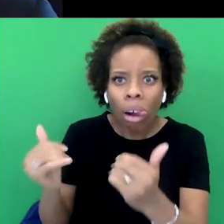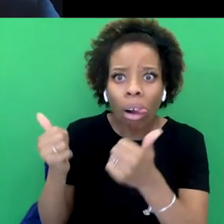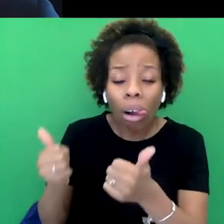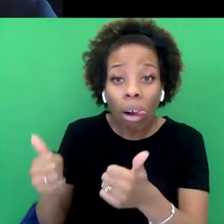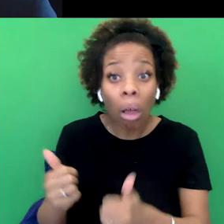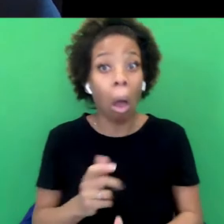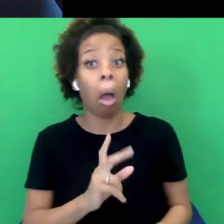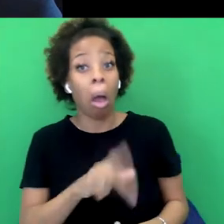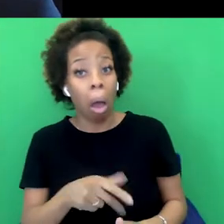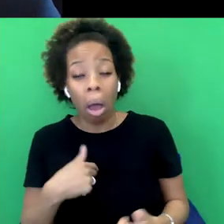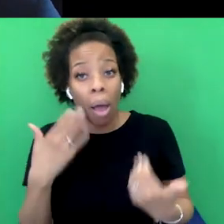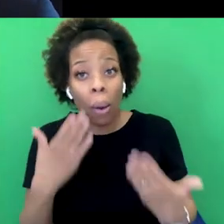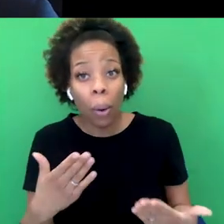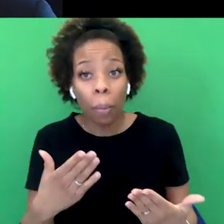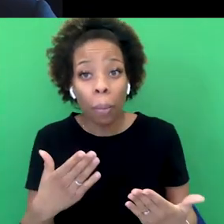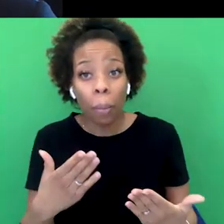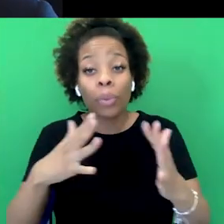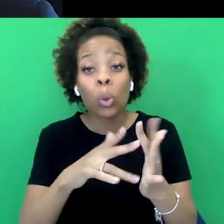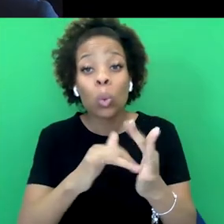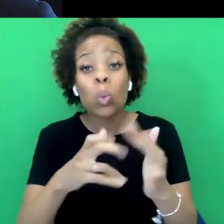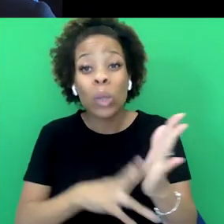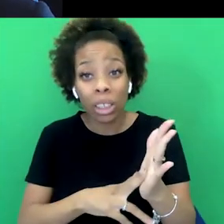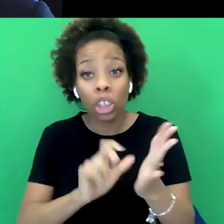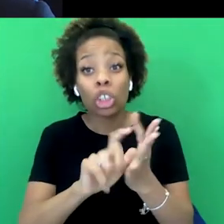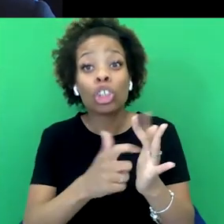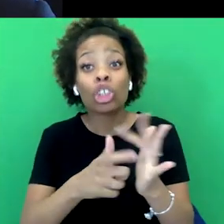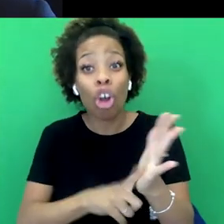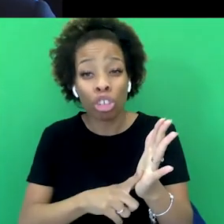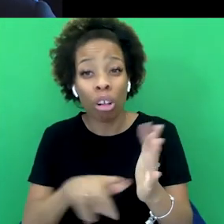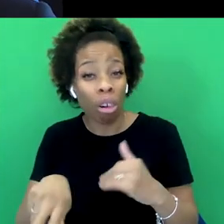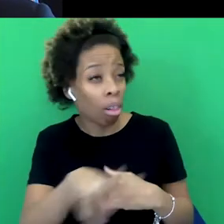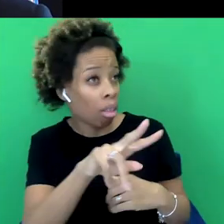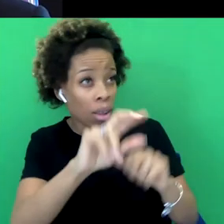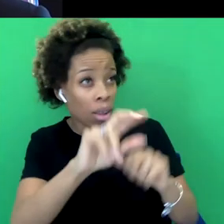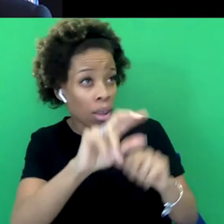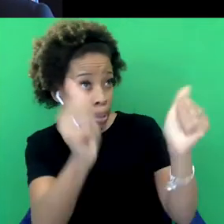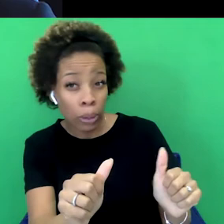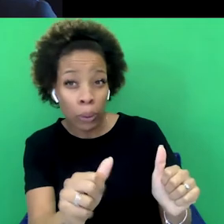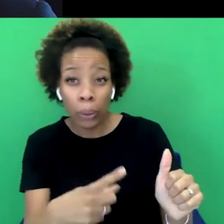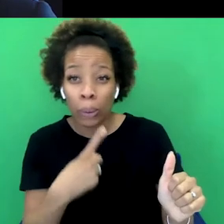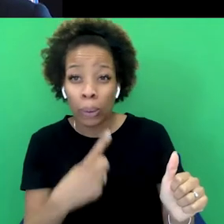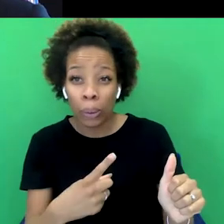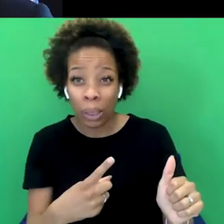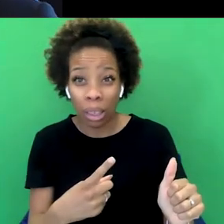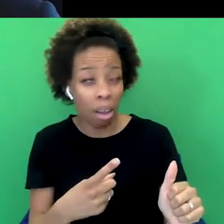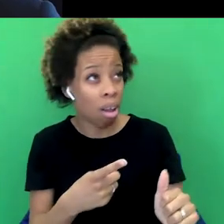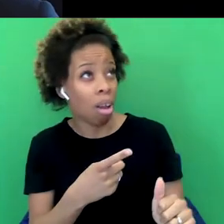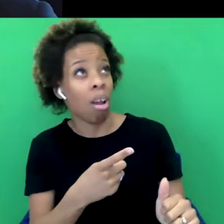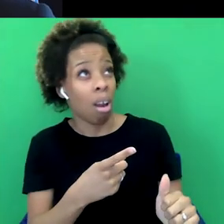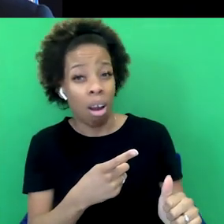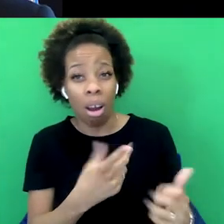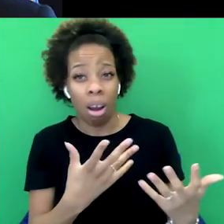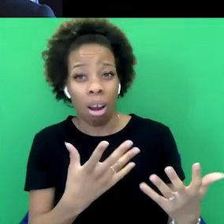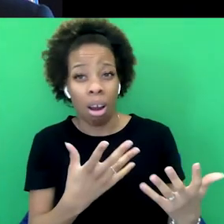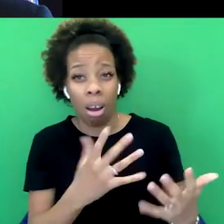you've got Jenny Wallaberg. Winston Churchill himself said it was monstrous. That famously woke man, Winston Churchill. William Gladstone, of course,